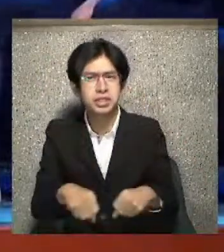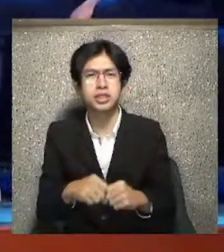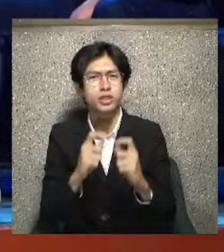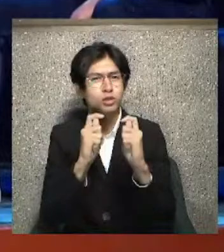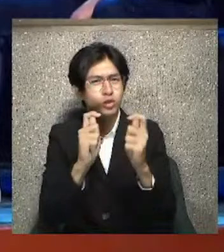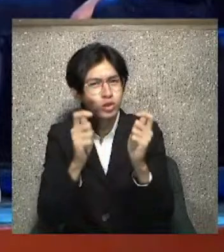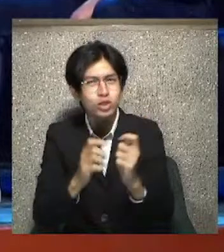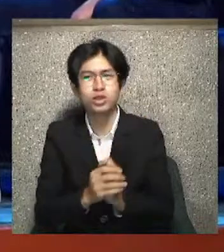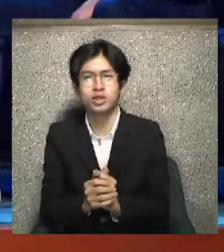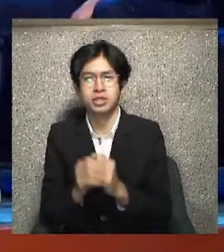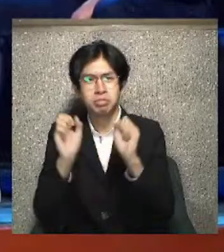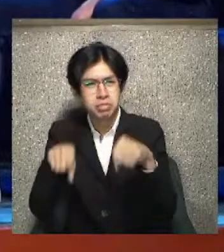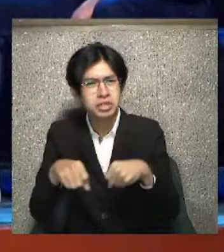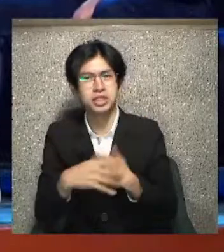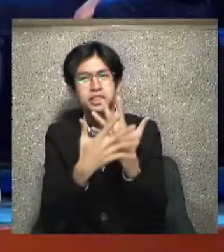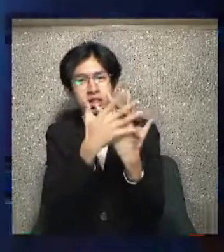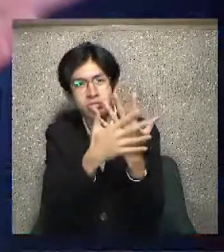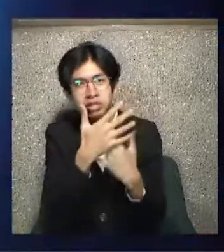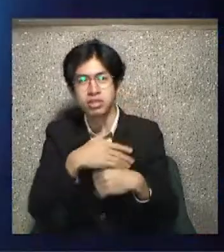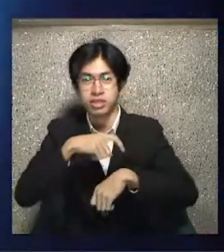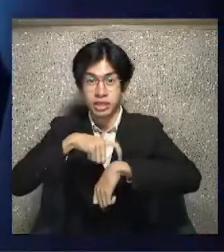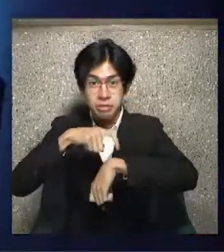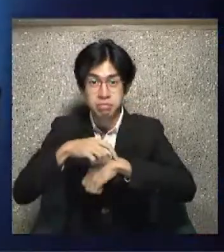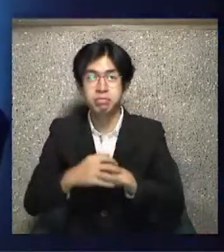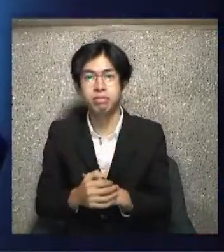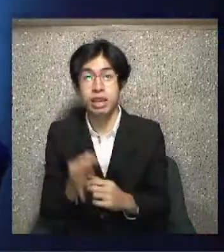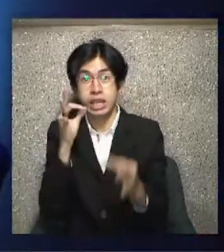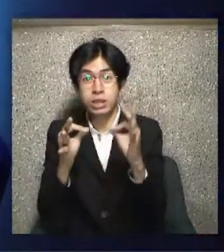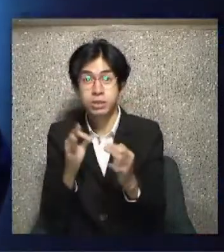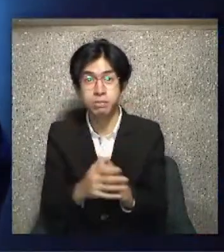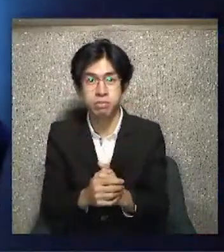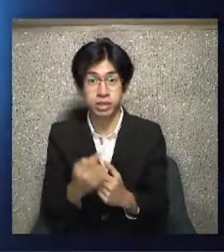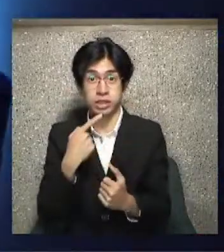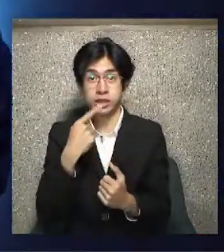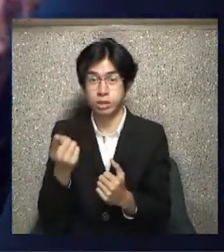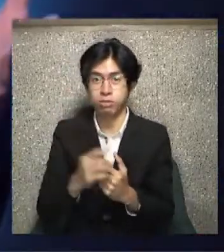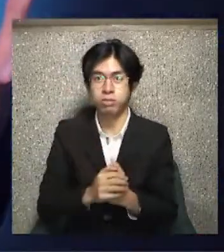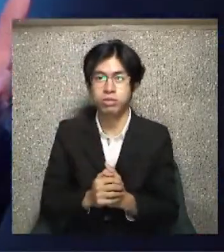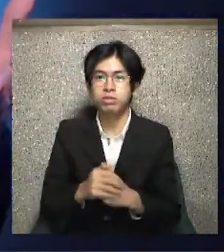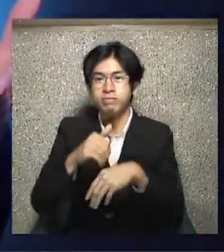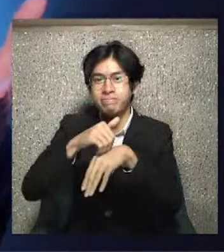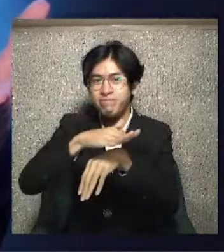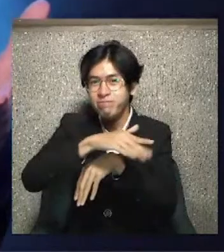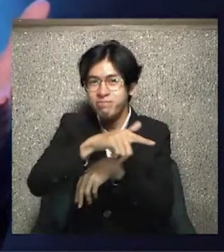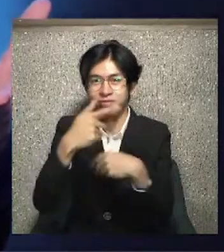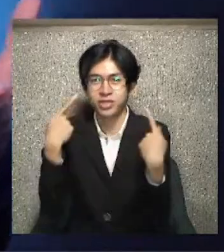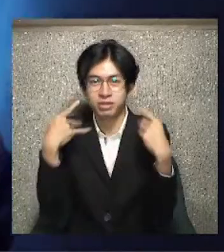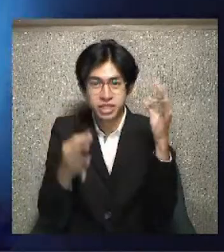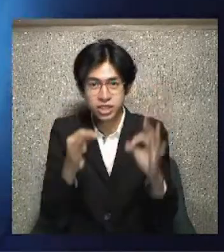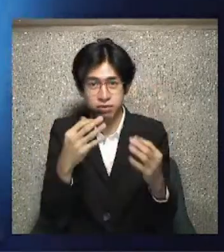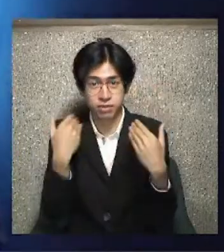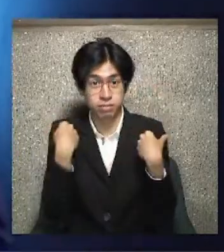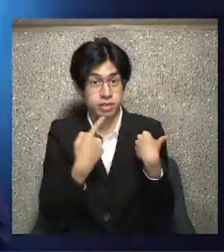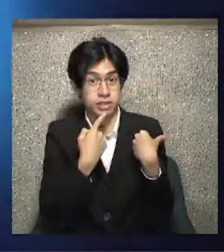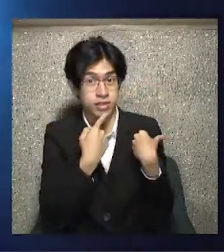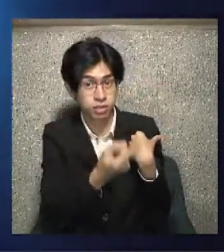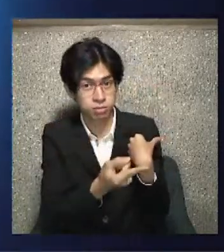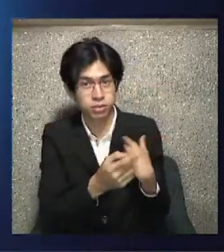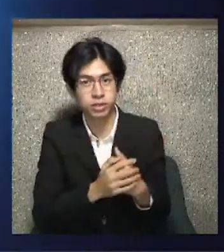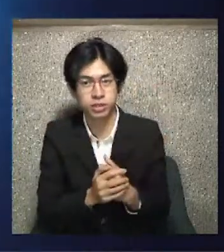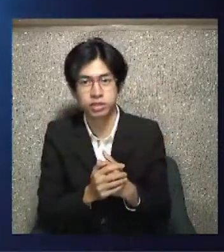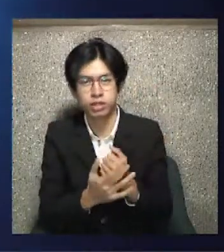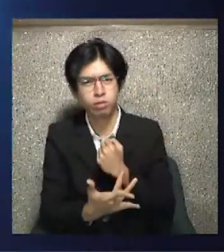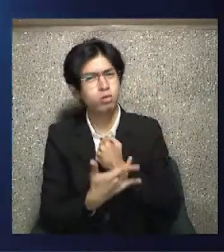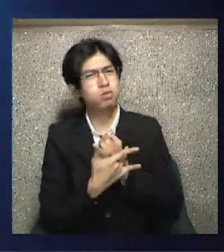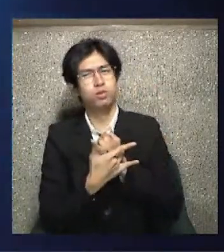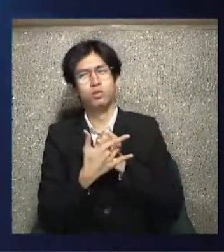right. Now is the acceptable time. If something that we've said here, or in my homily that I said, touches you and says,